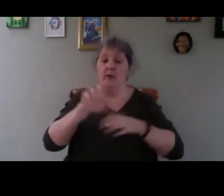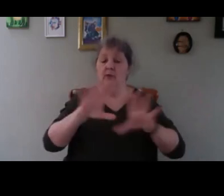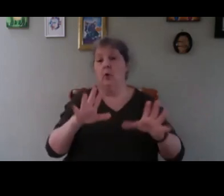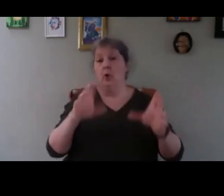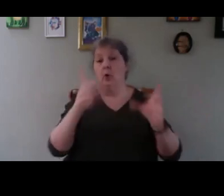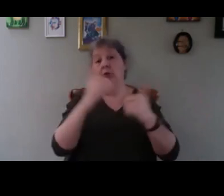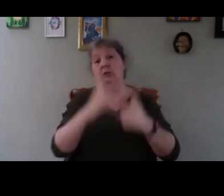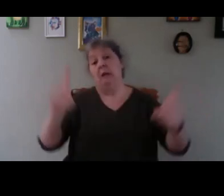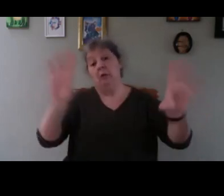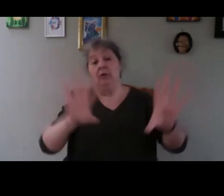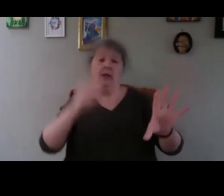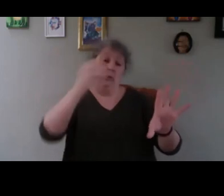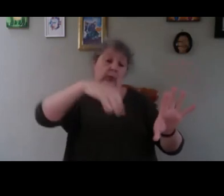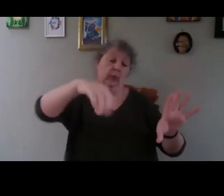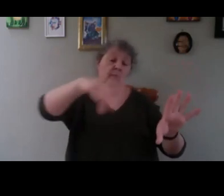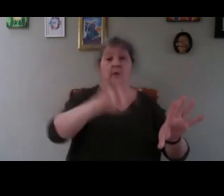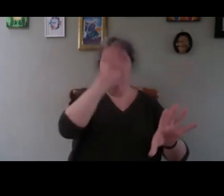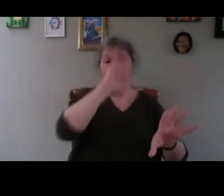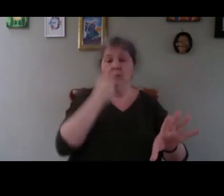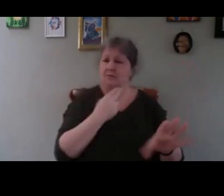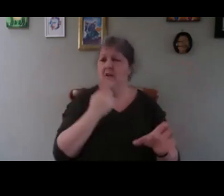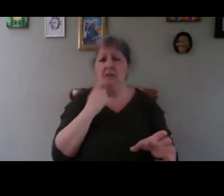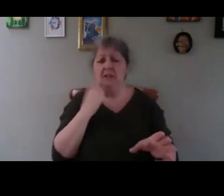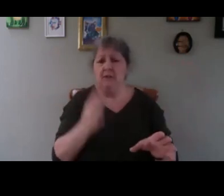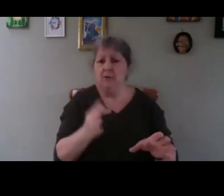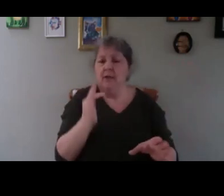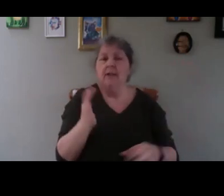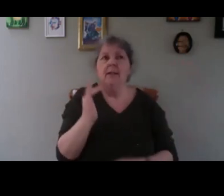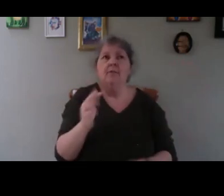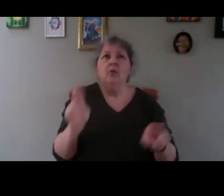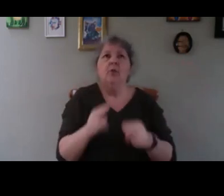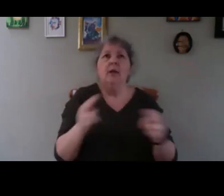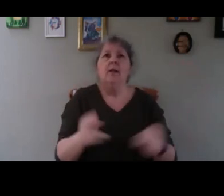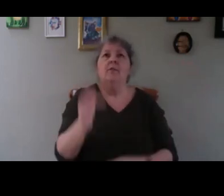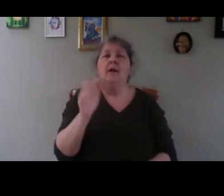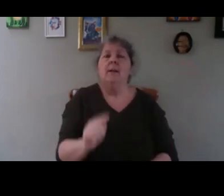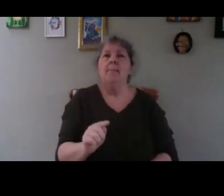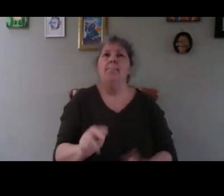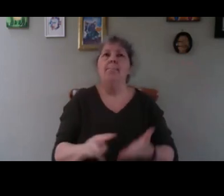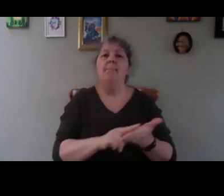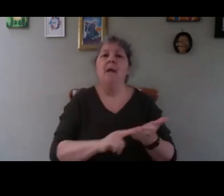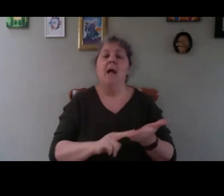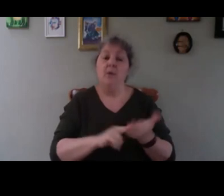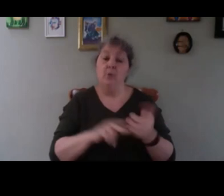so you'll find them quite easily if you don't find them so you know I use them specifically myself because they can